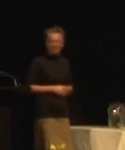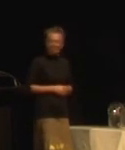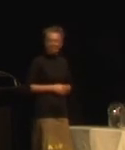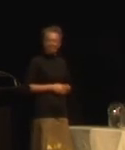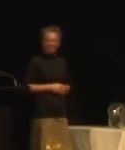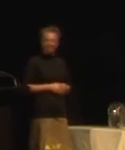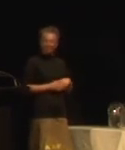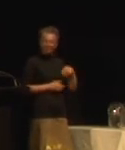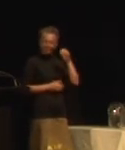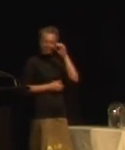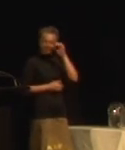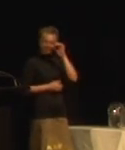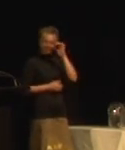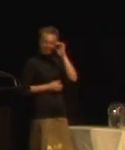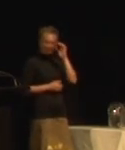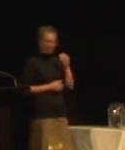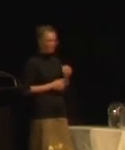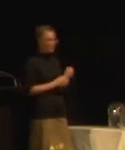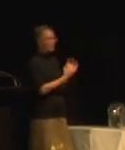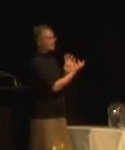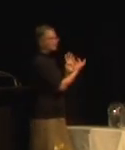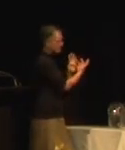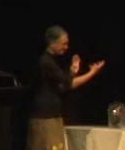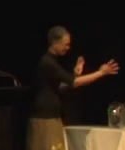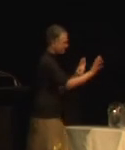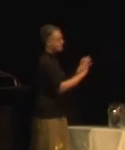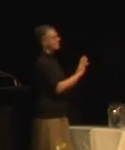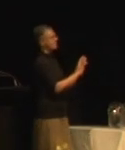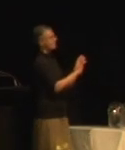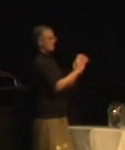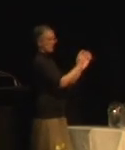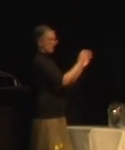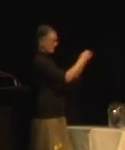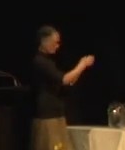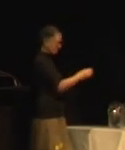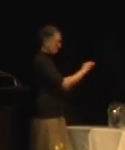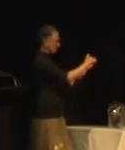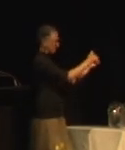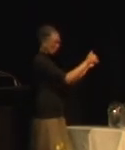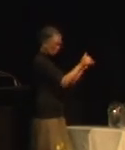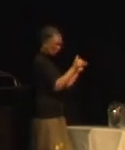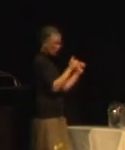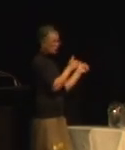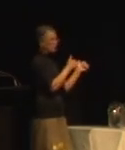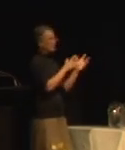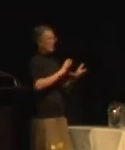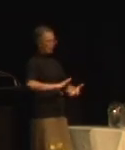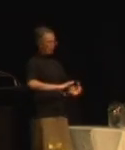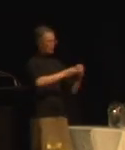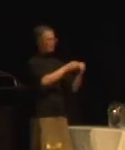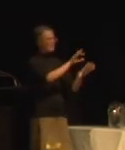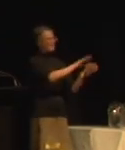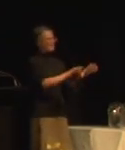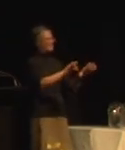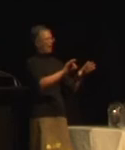After the journey maps, we had a second part of the workshop, which was to create some designs. We posed the challenge